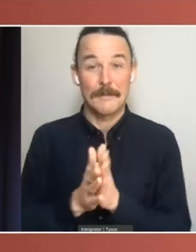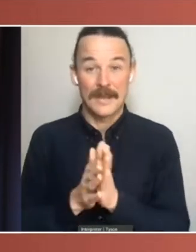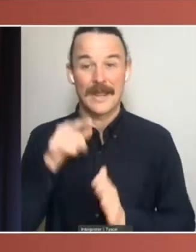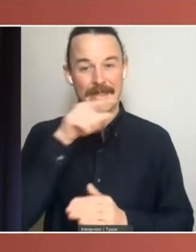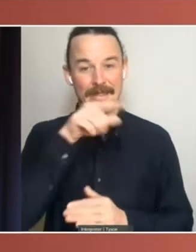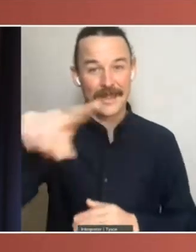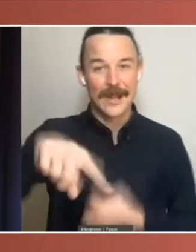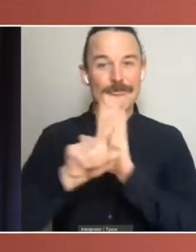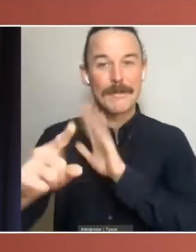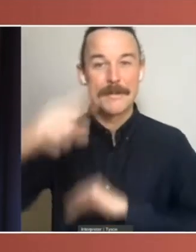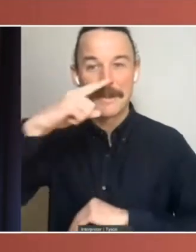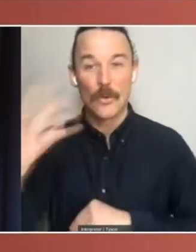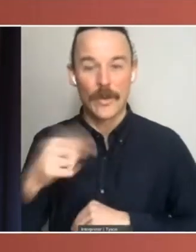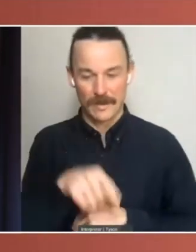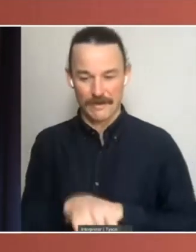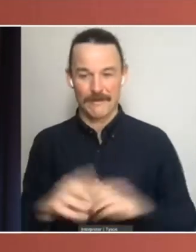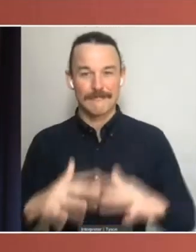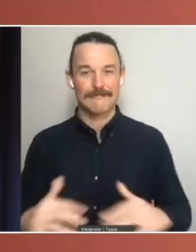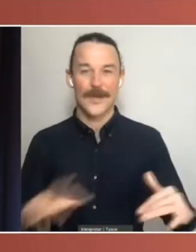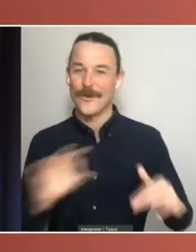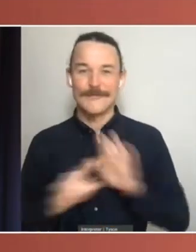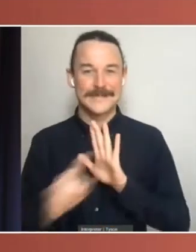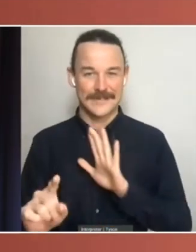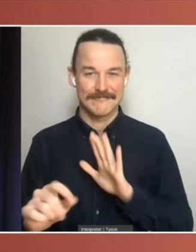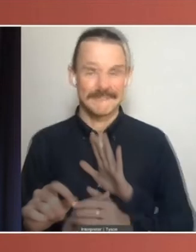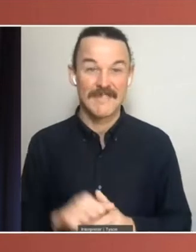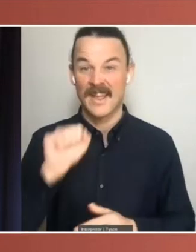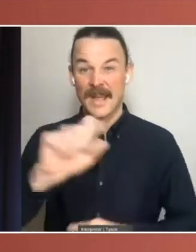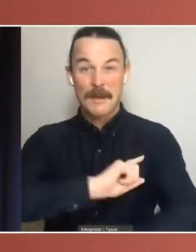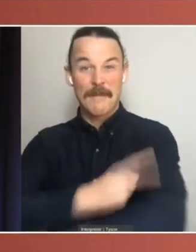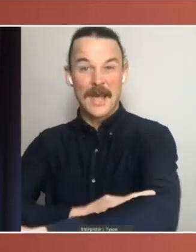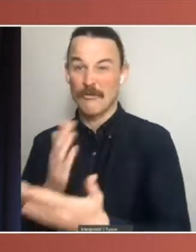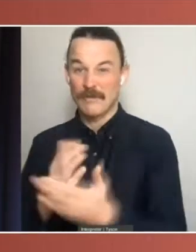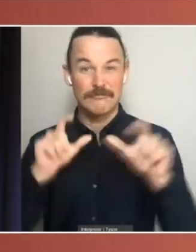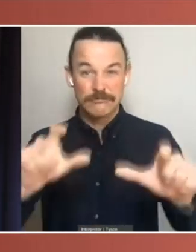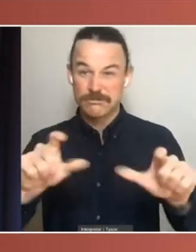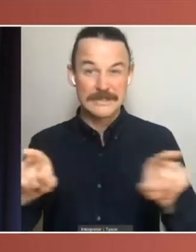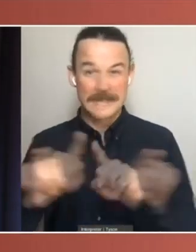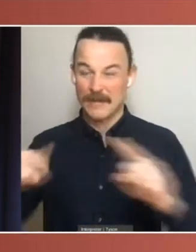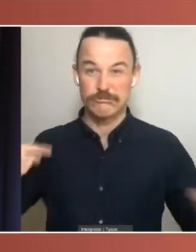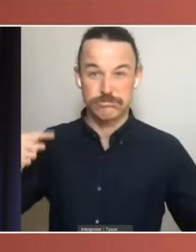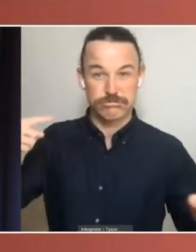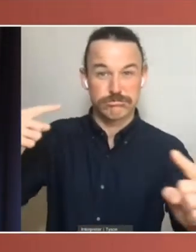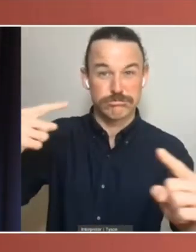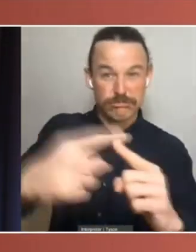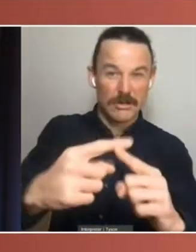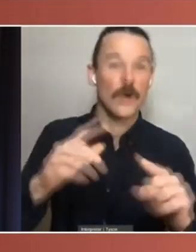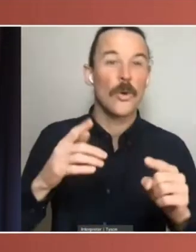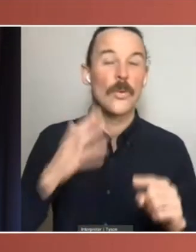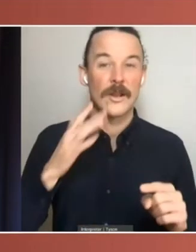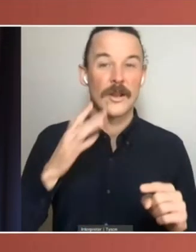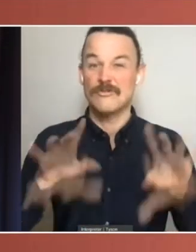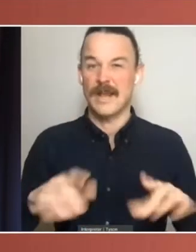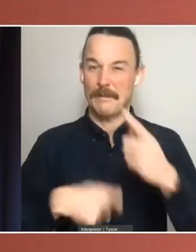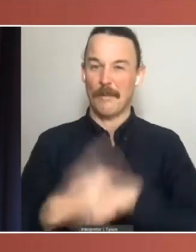The Senate's powers have remained mostly unchanged since Federation and the Australian Constitution. Unlike many upper